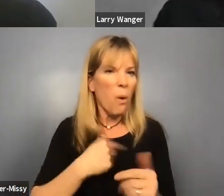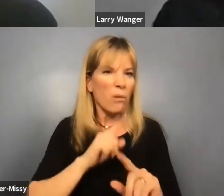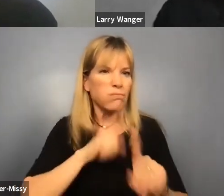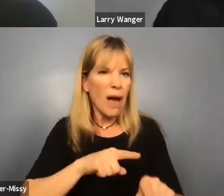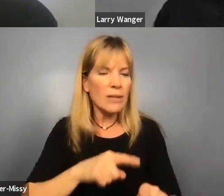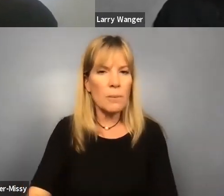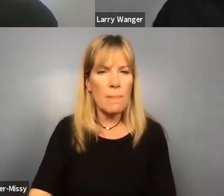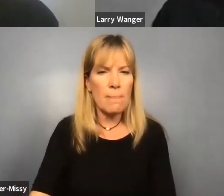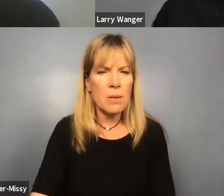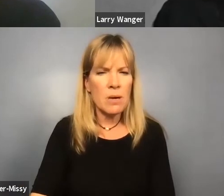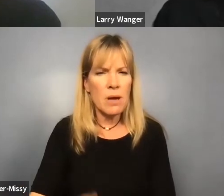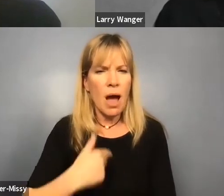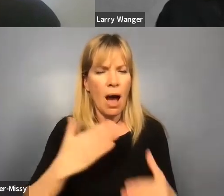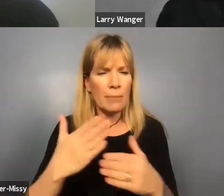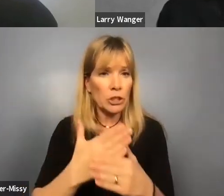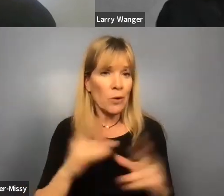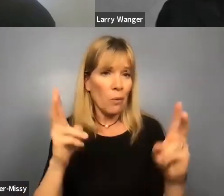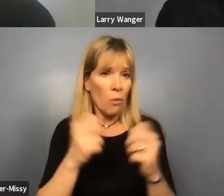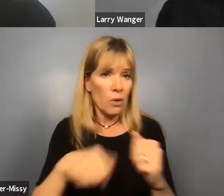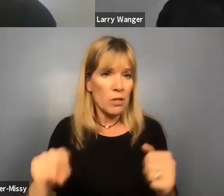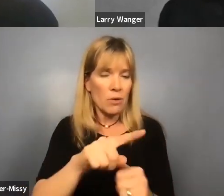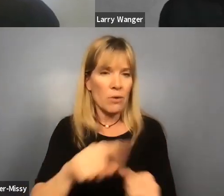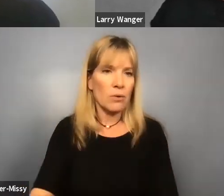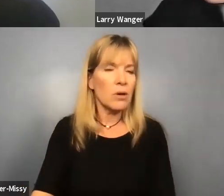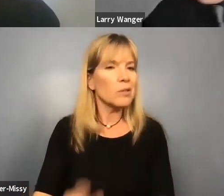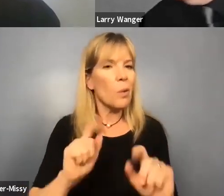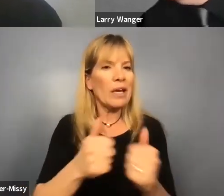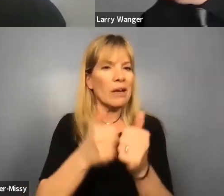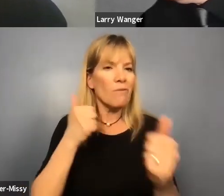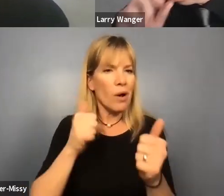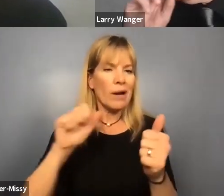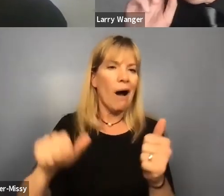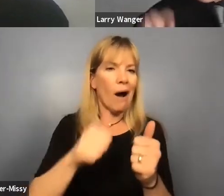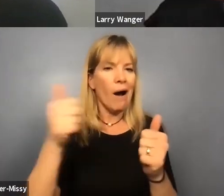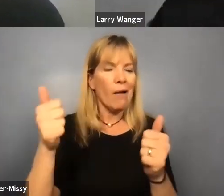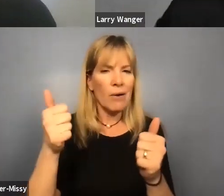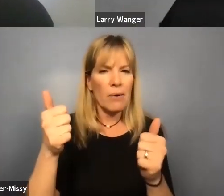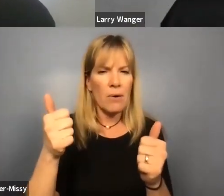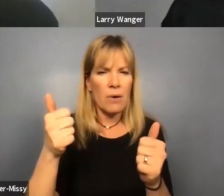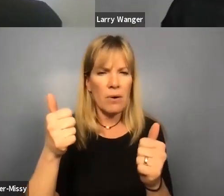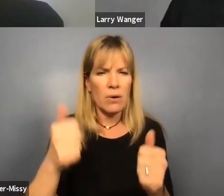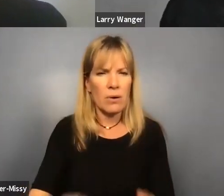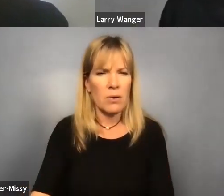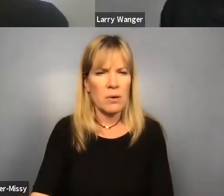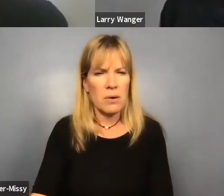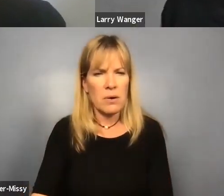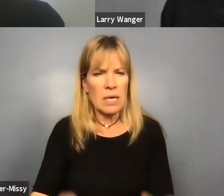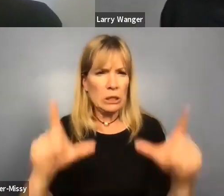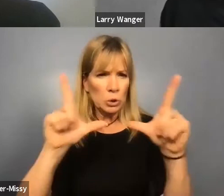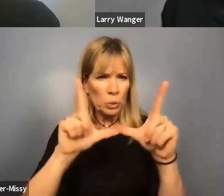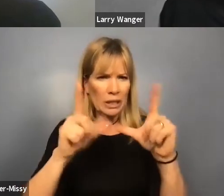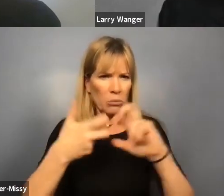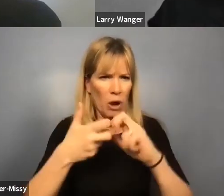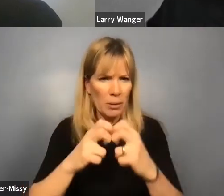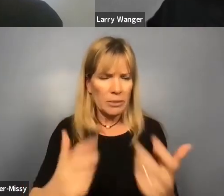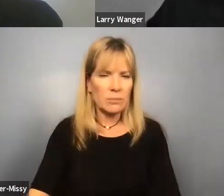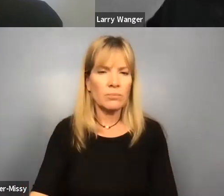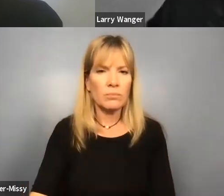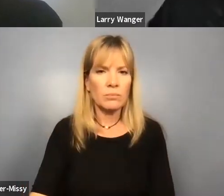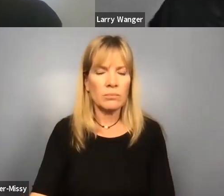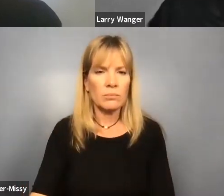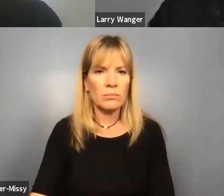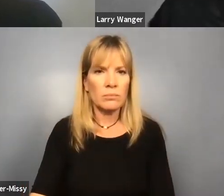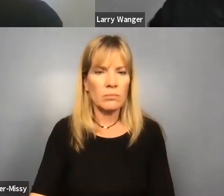I'm going to share a quote with you all. I'll just read it so we can avoid any other, um, screen issues. Direct